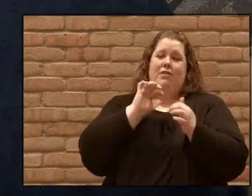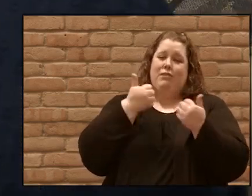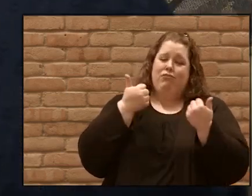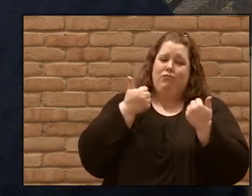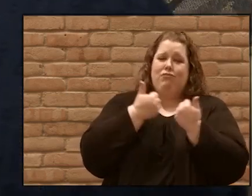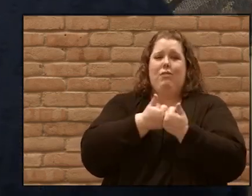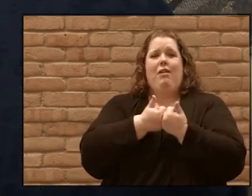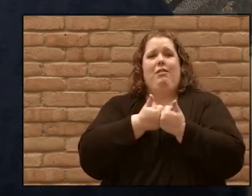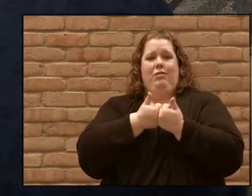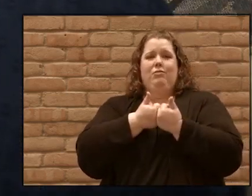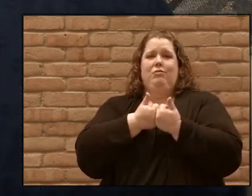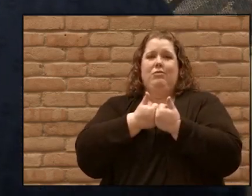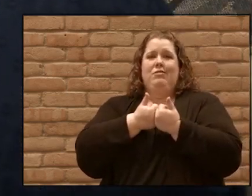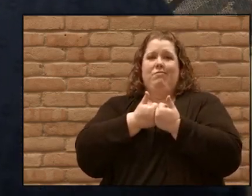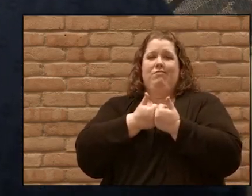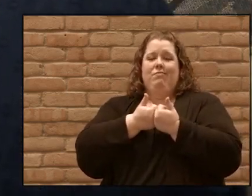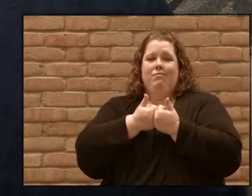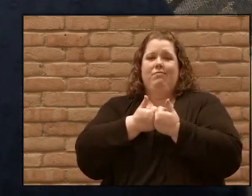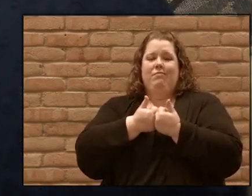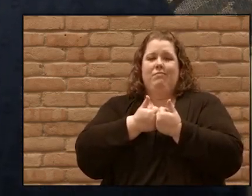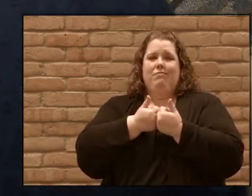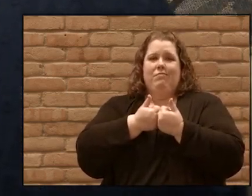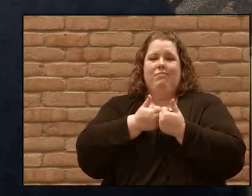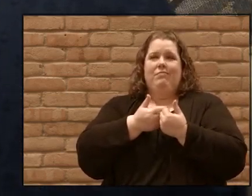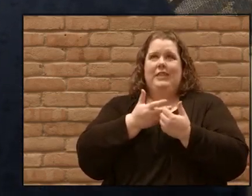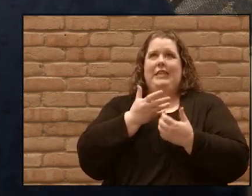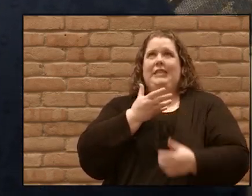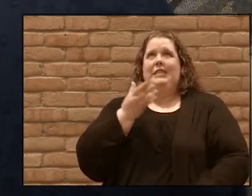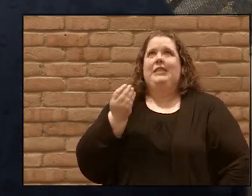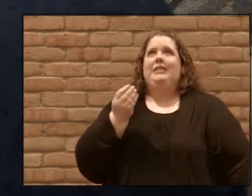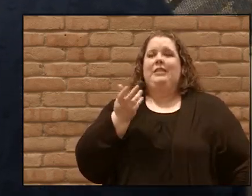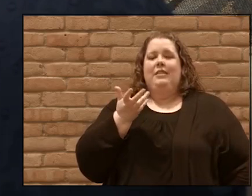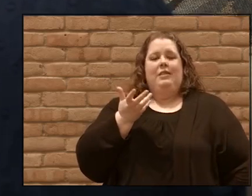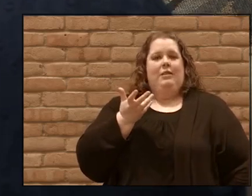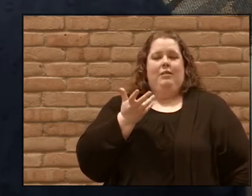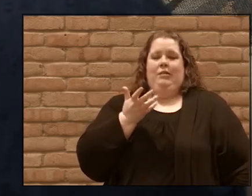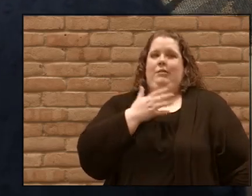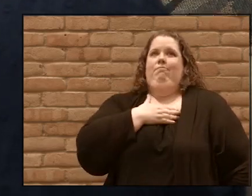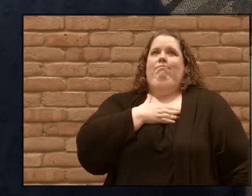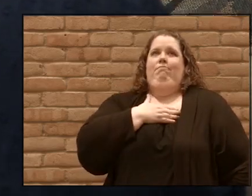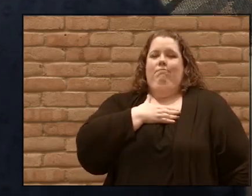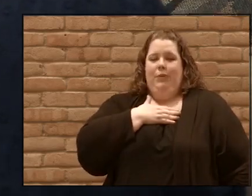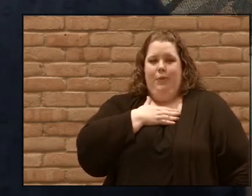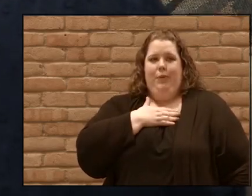related to that and were incredibly